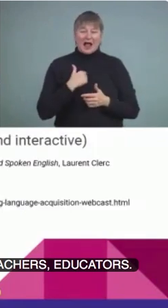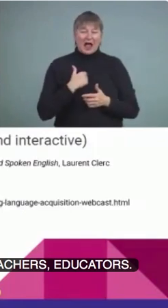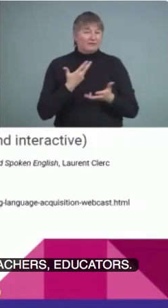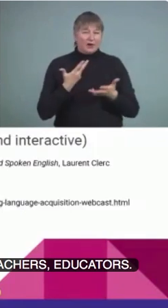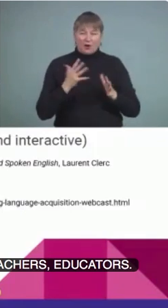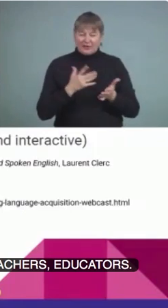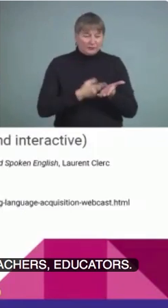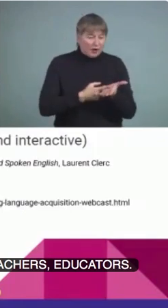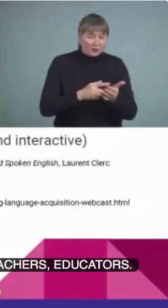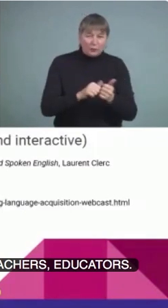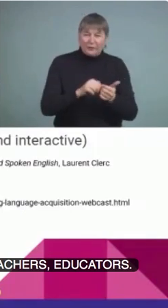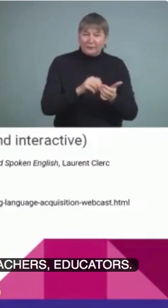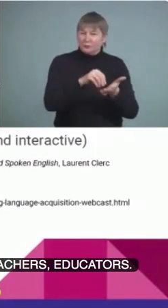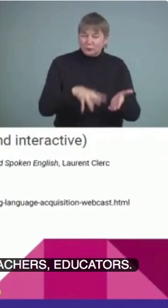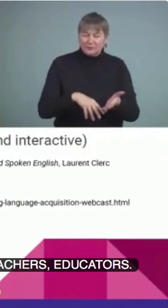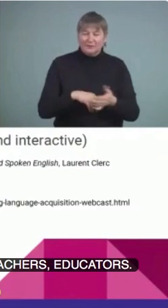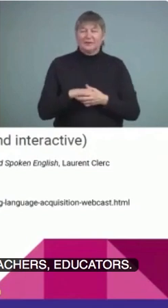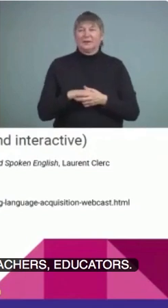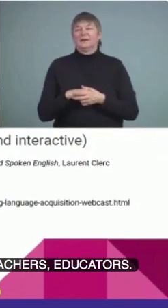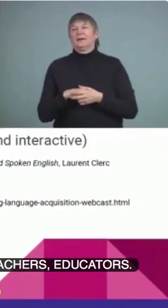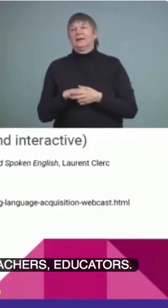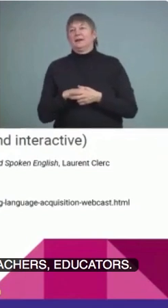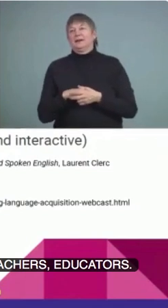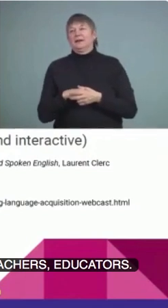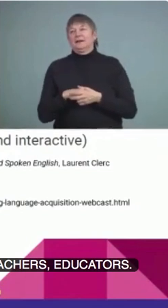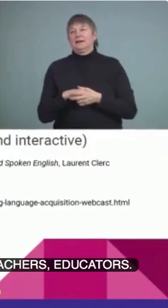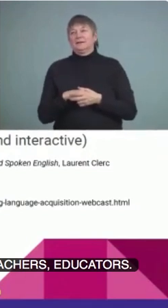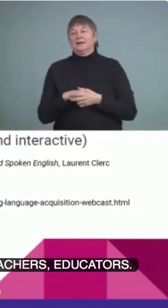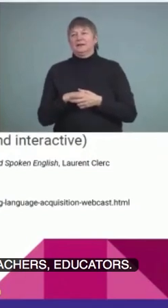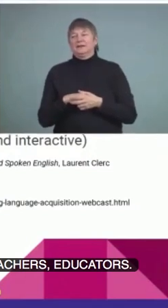people that, you know, students that speech language